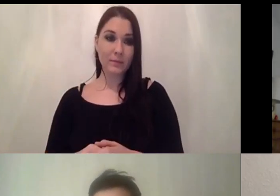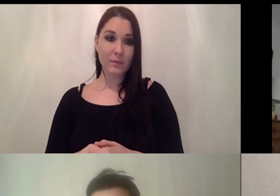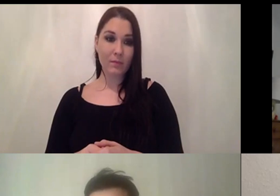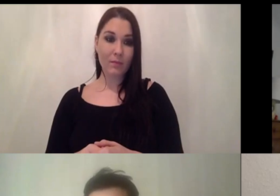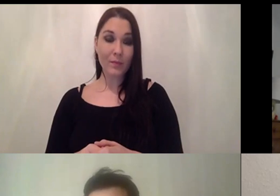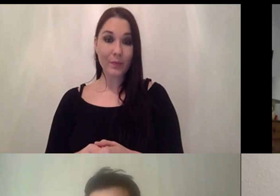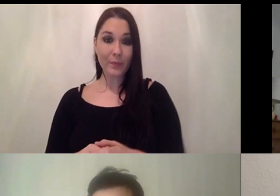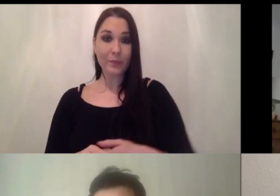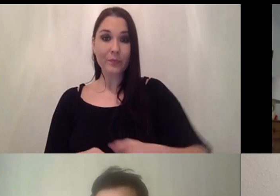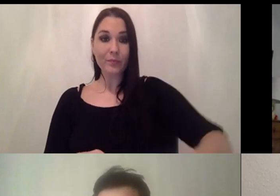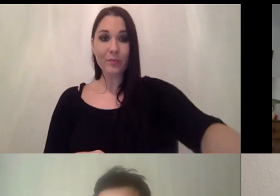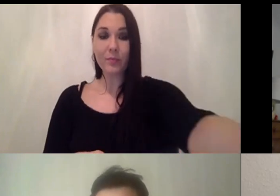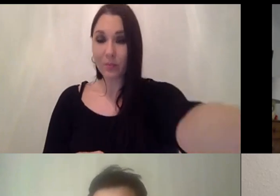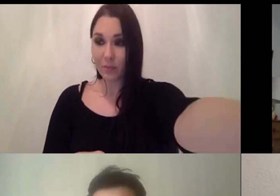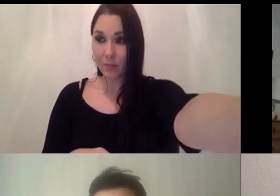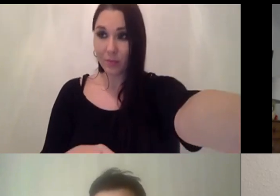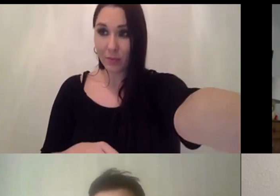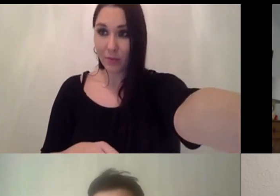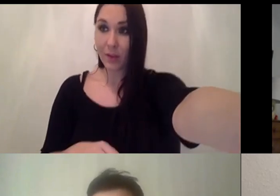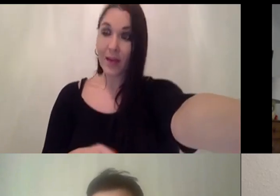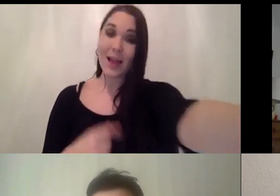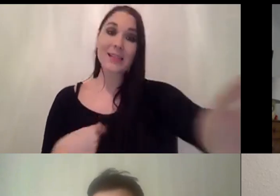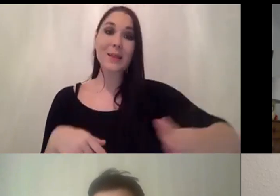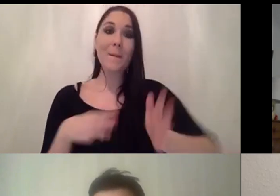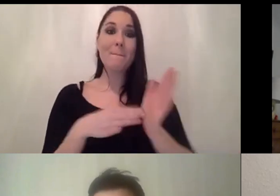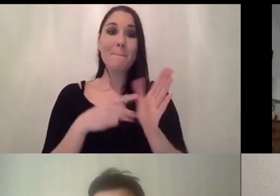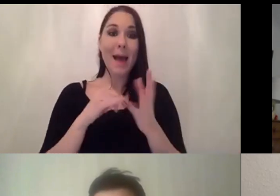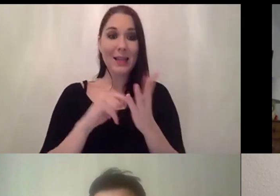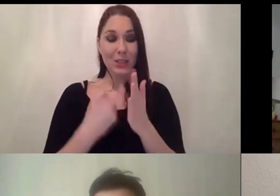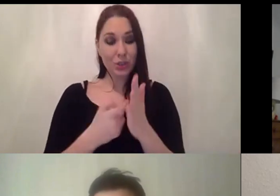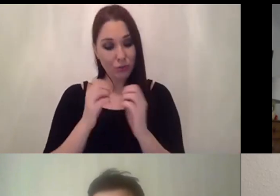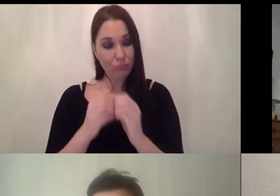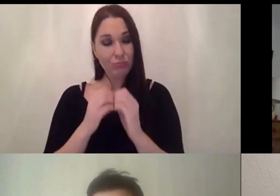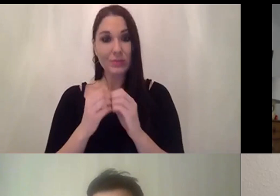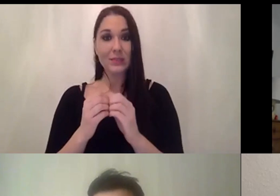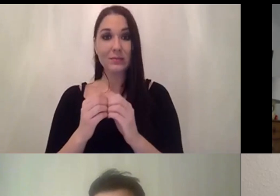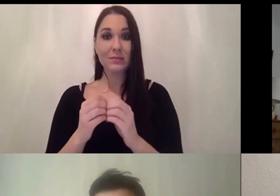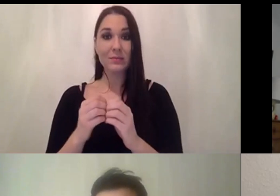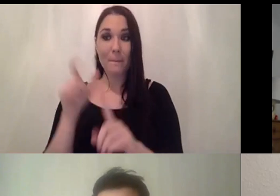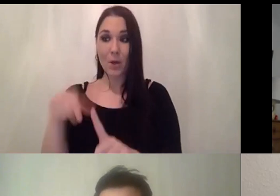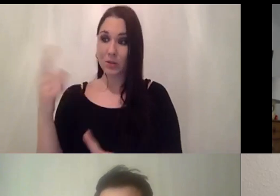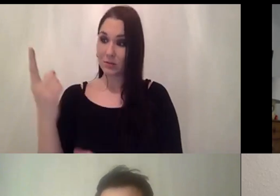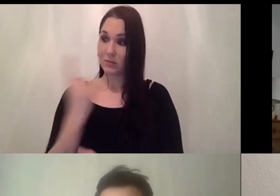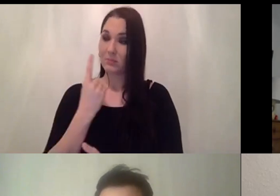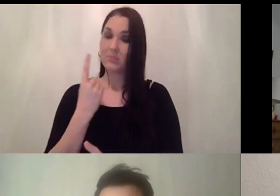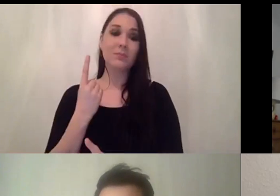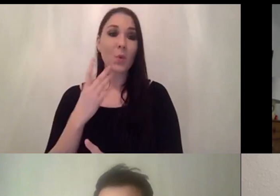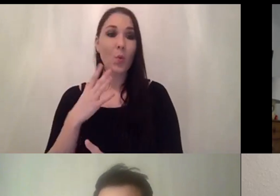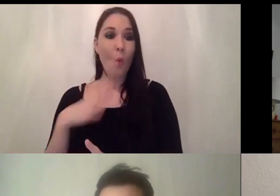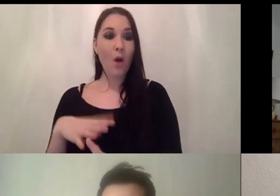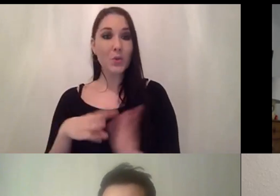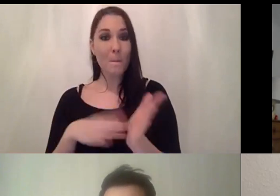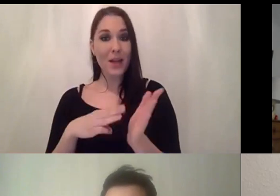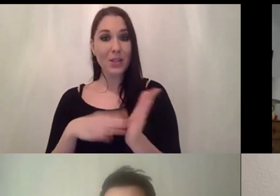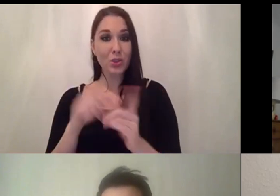with a master i always every time when i when someone come to me say they want to do a master project uh with me i will